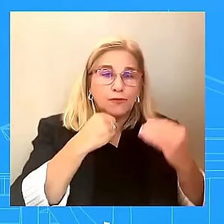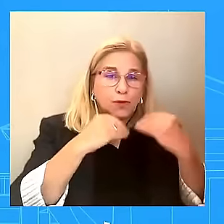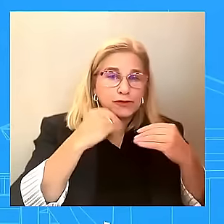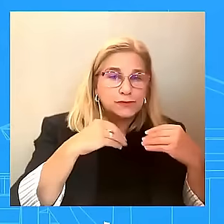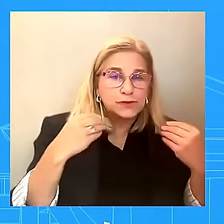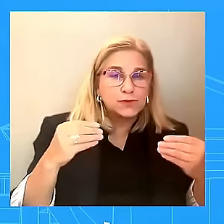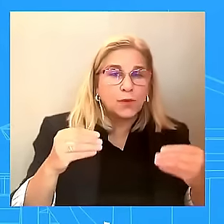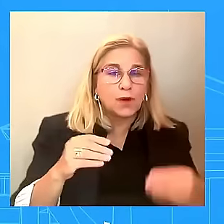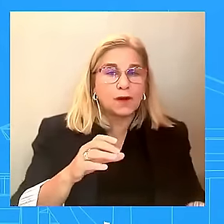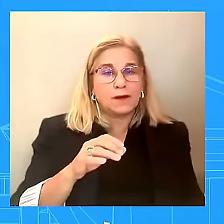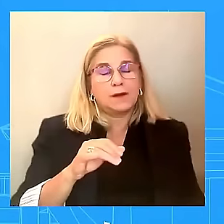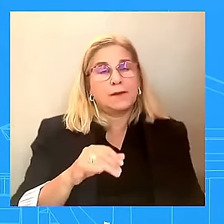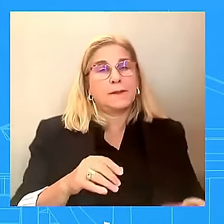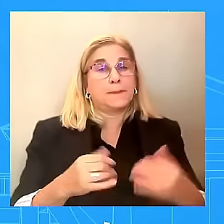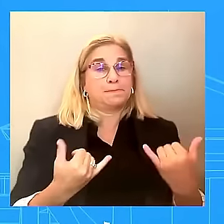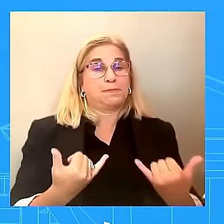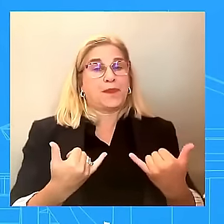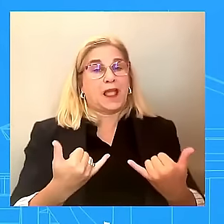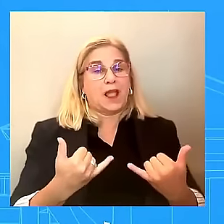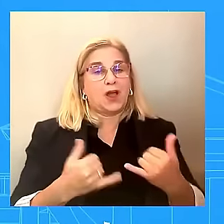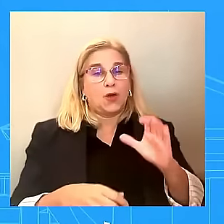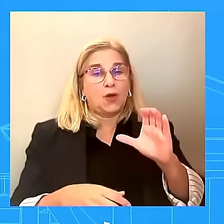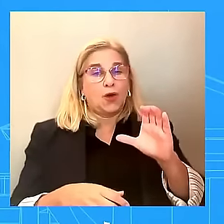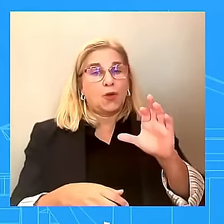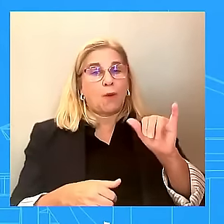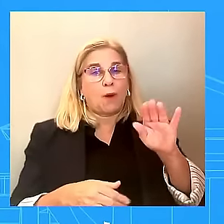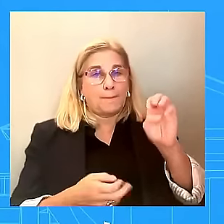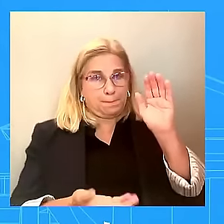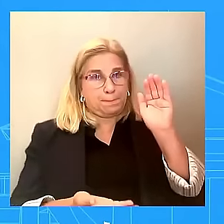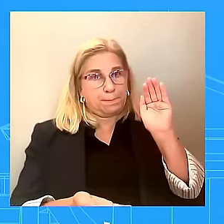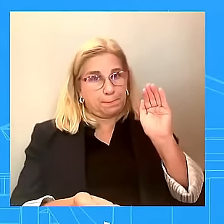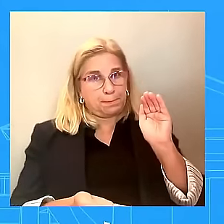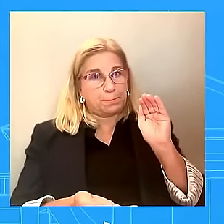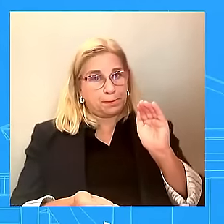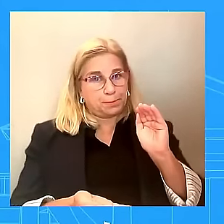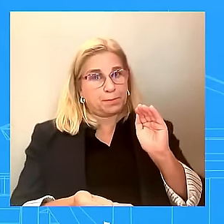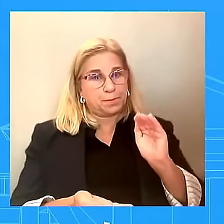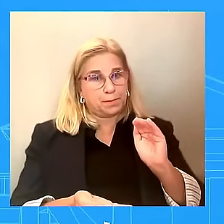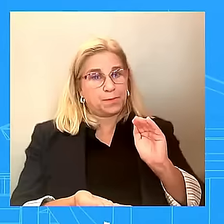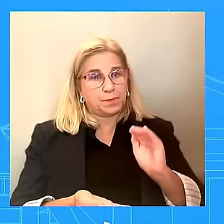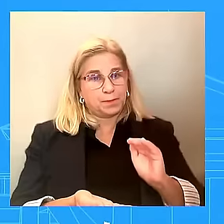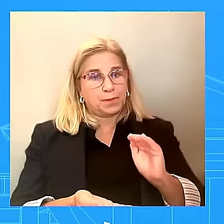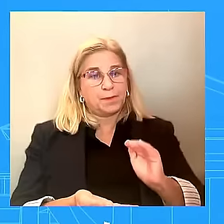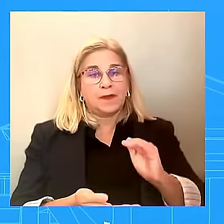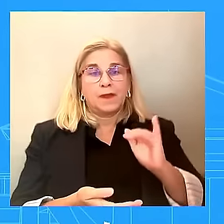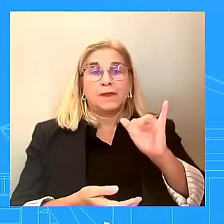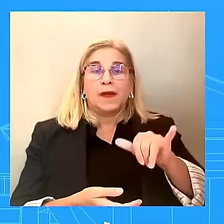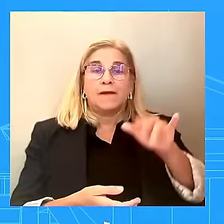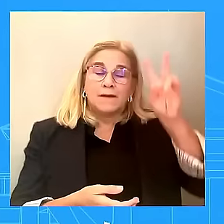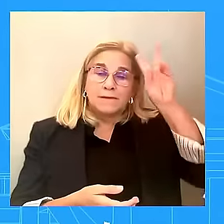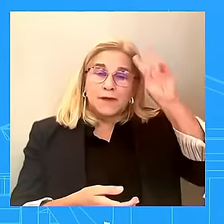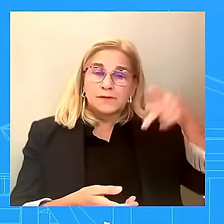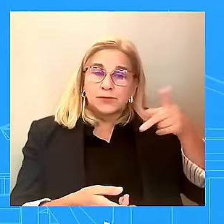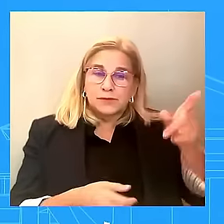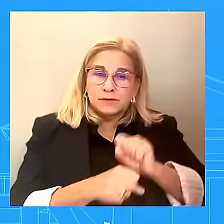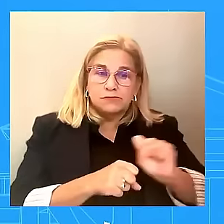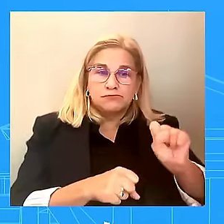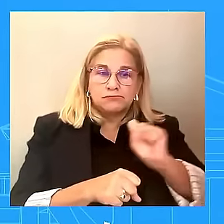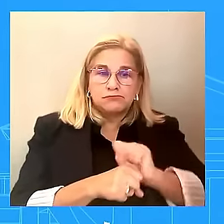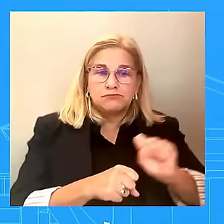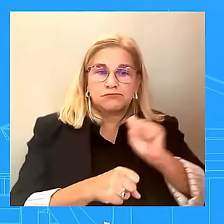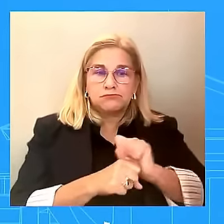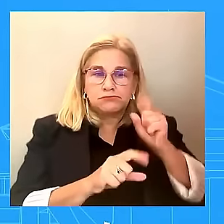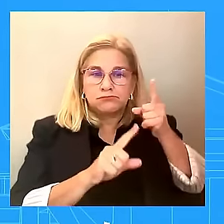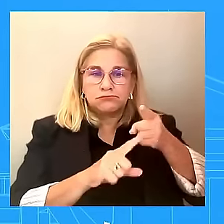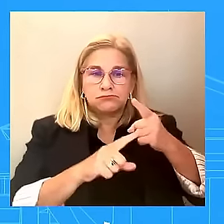vice president has done. There is an office to prevent gun violence, and that is something that she leads. But we're not,